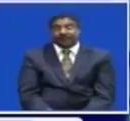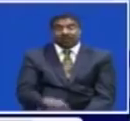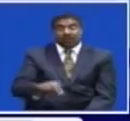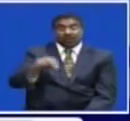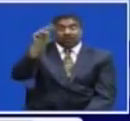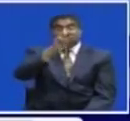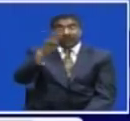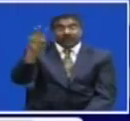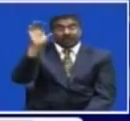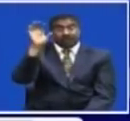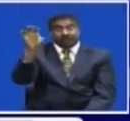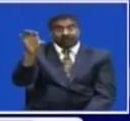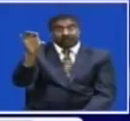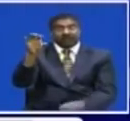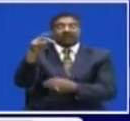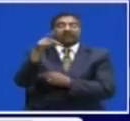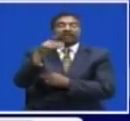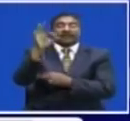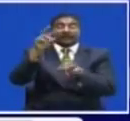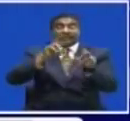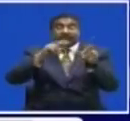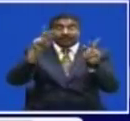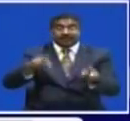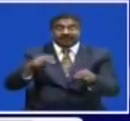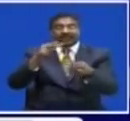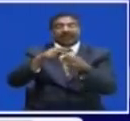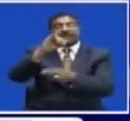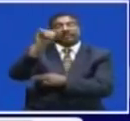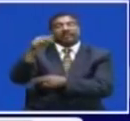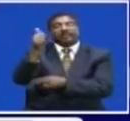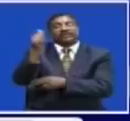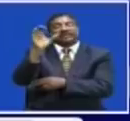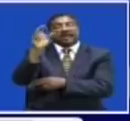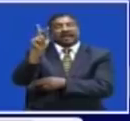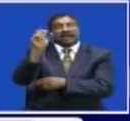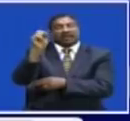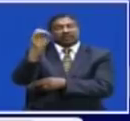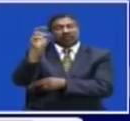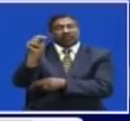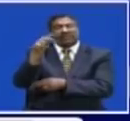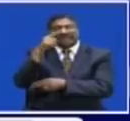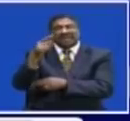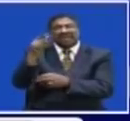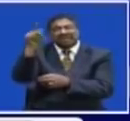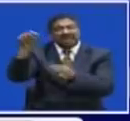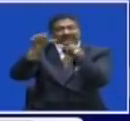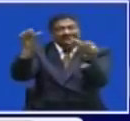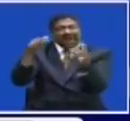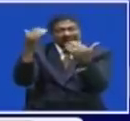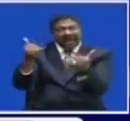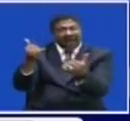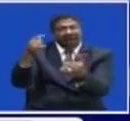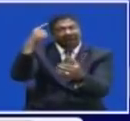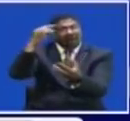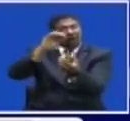Northwestern Province PF Chairperson Jackson Kungo Says The region is no longer An opposition stronghold Mr. Kungo